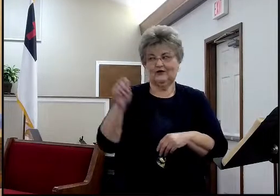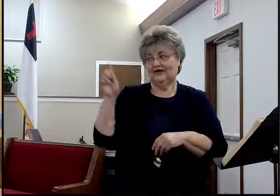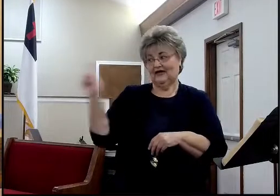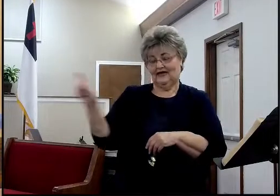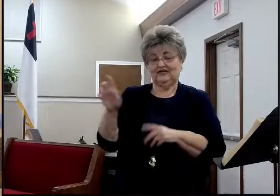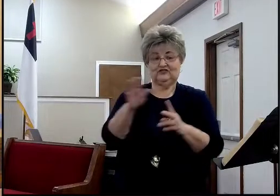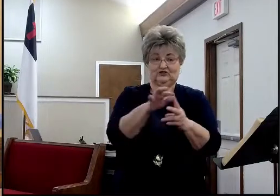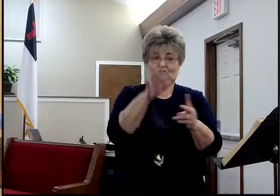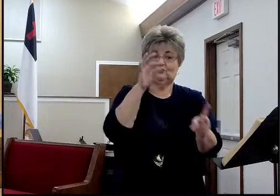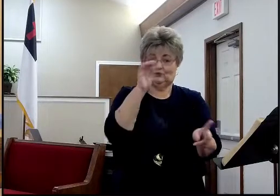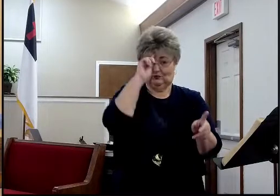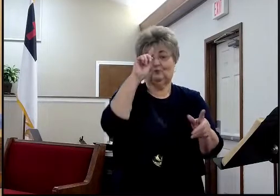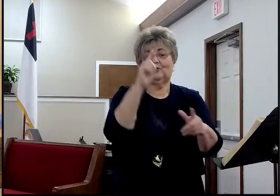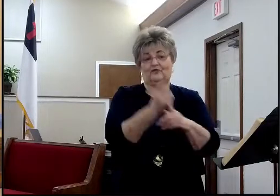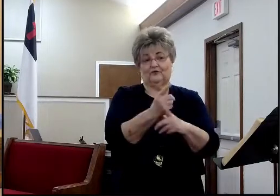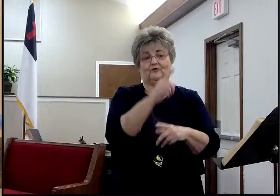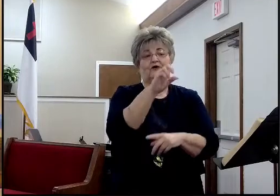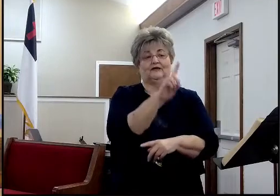okay?